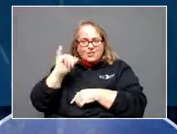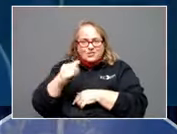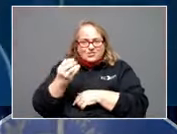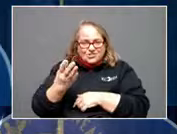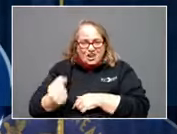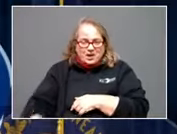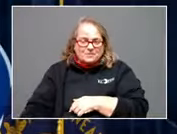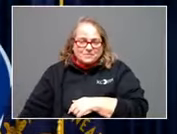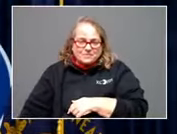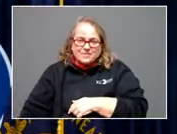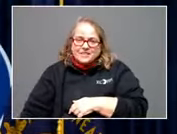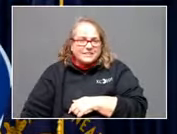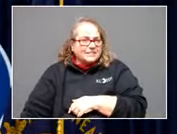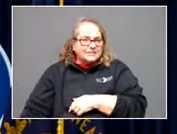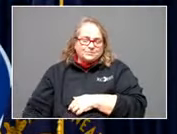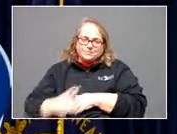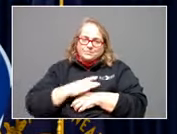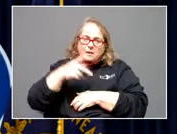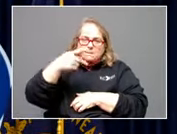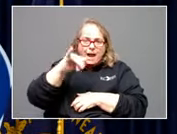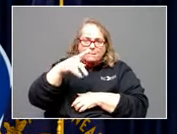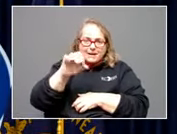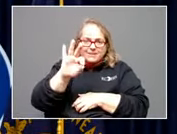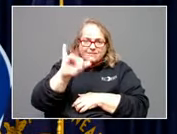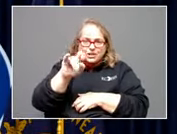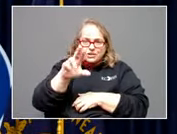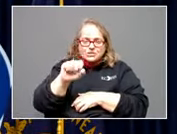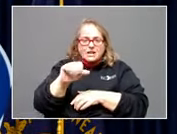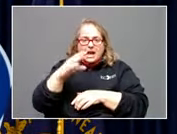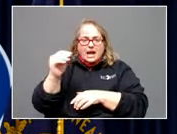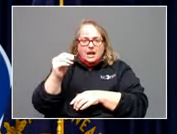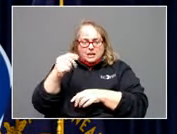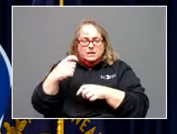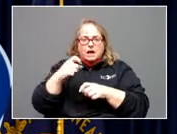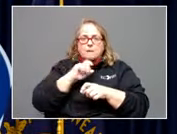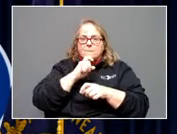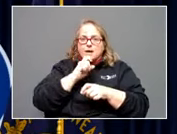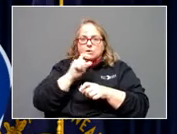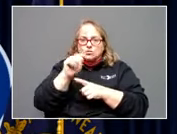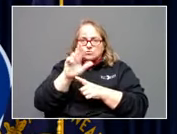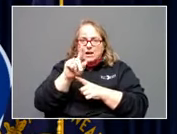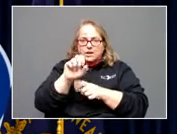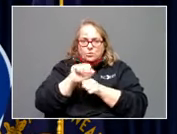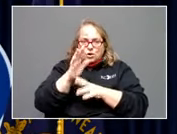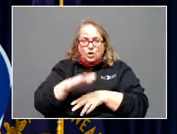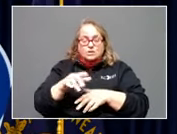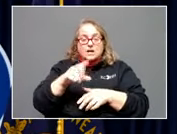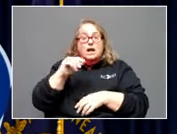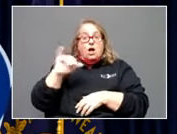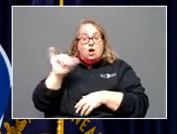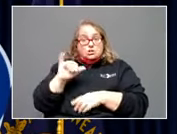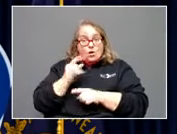Pretty neat. They're going to be pipe fitters and metal trade workers. All right, one other piece of good news. Last week, the U.S.